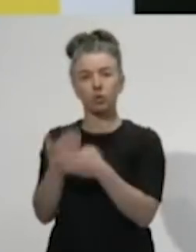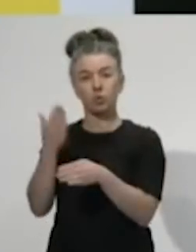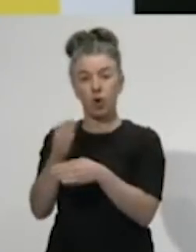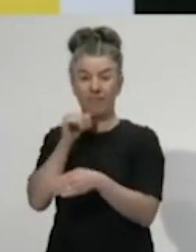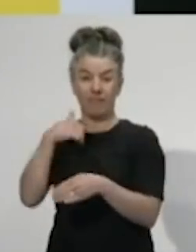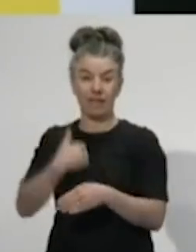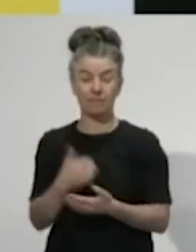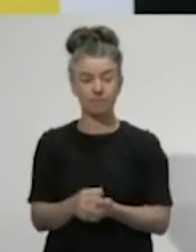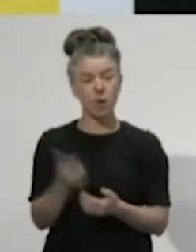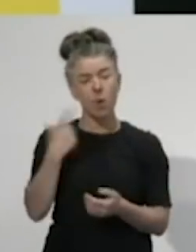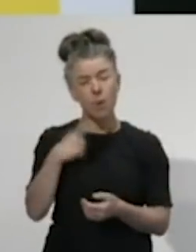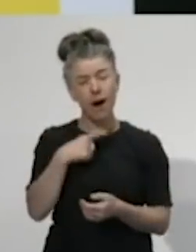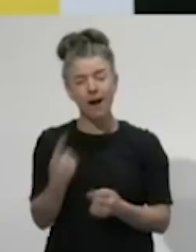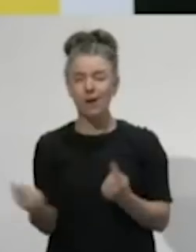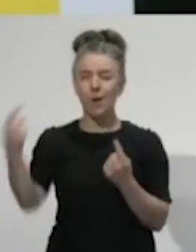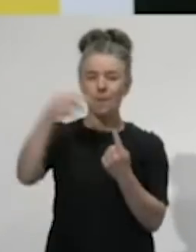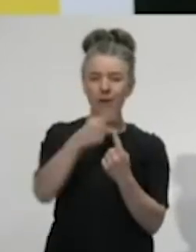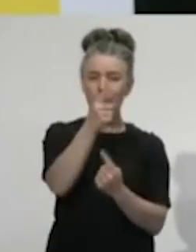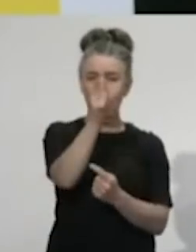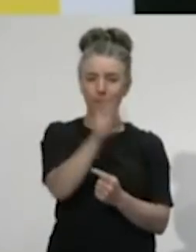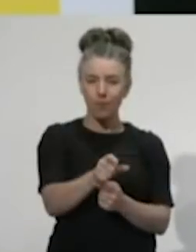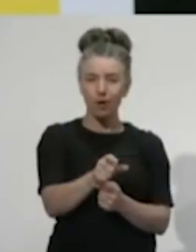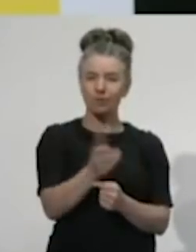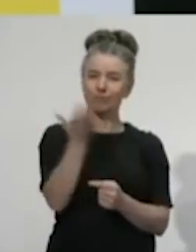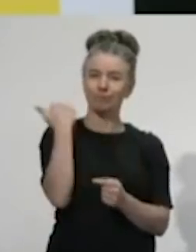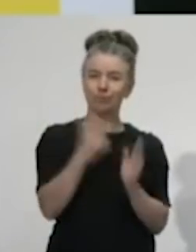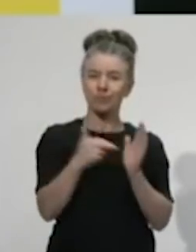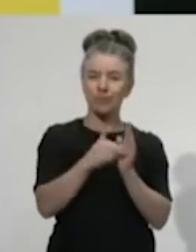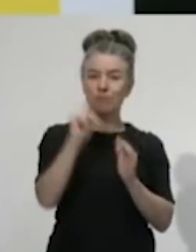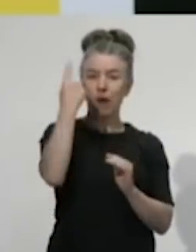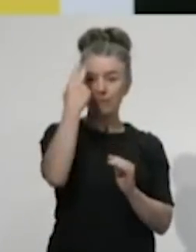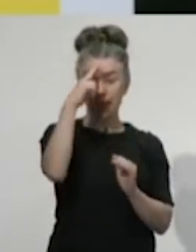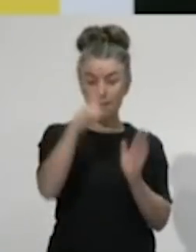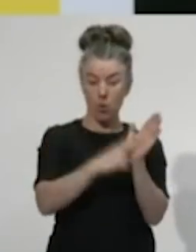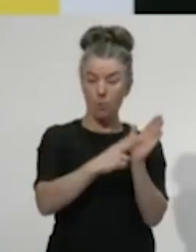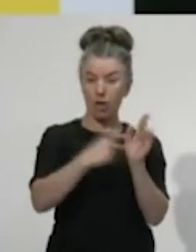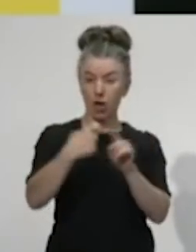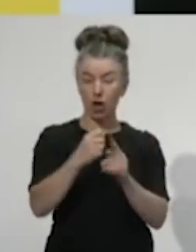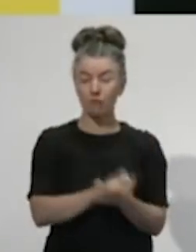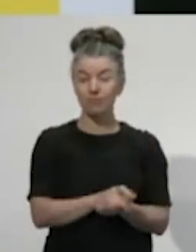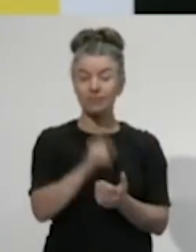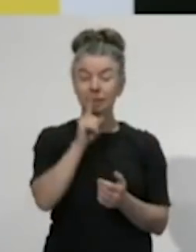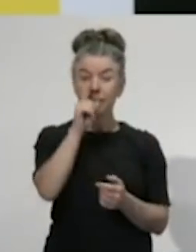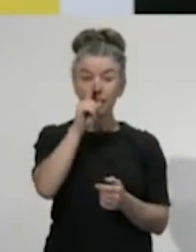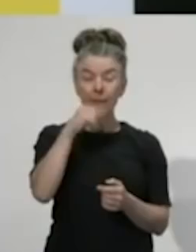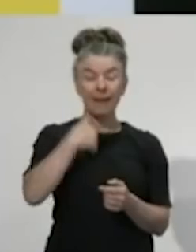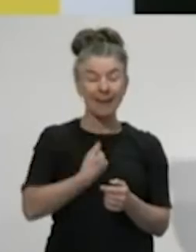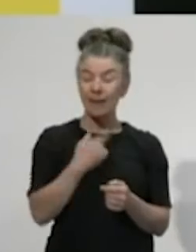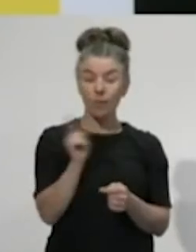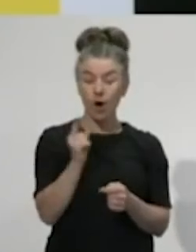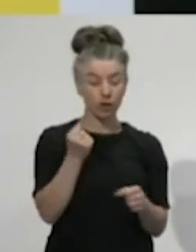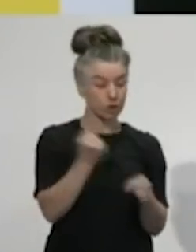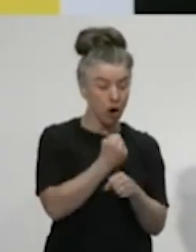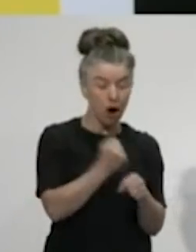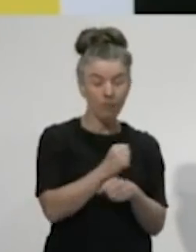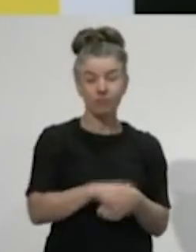simple. It harks back to the sentiment of Norman Kirk, that all anyone ever really needs is something to do, somewhere to live, someone